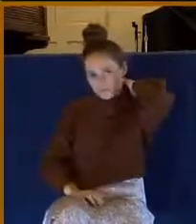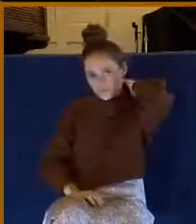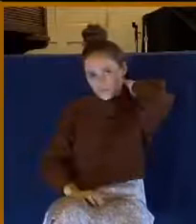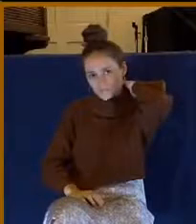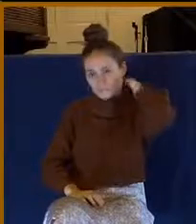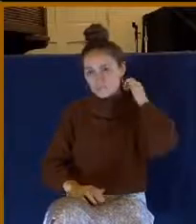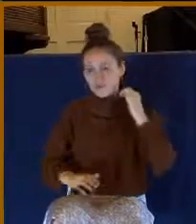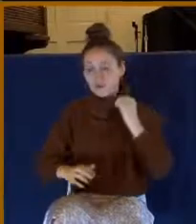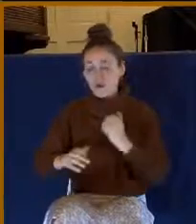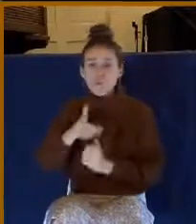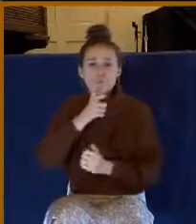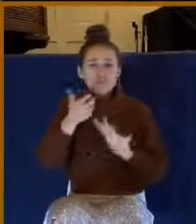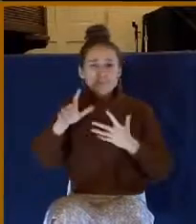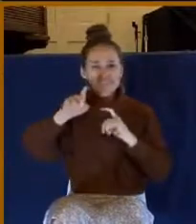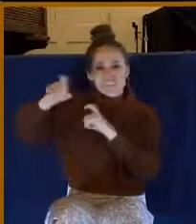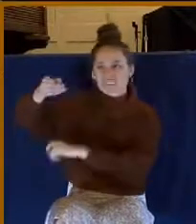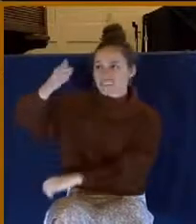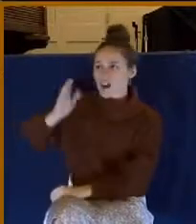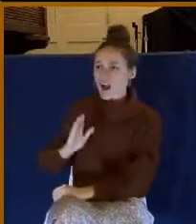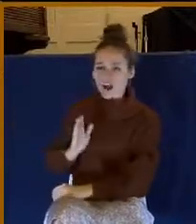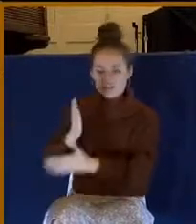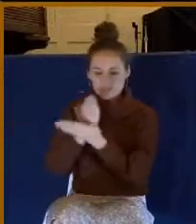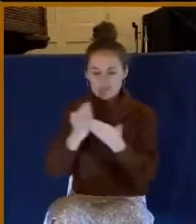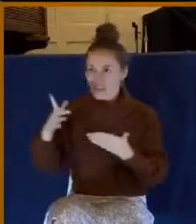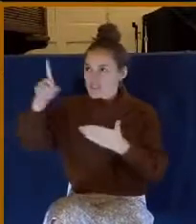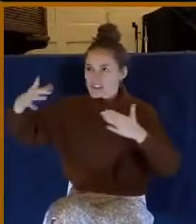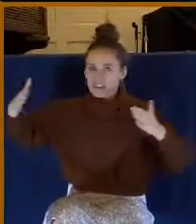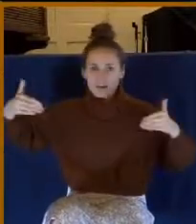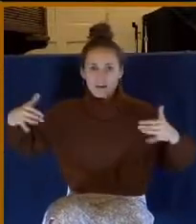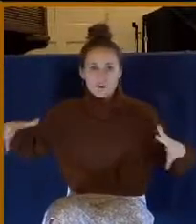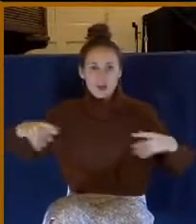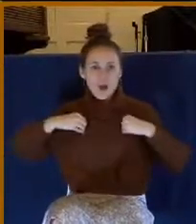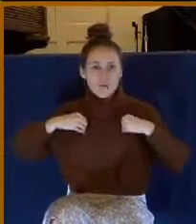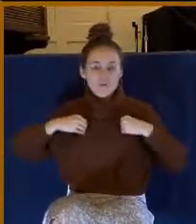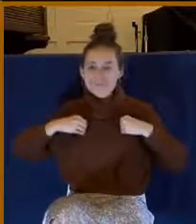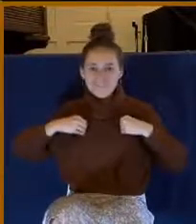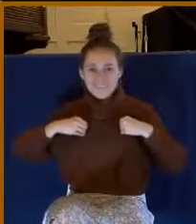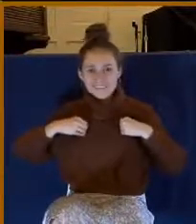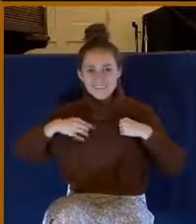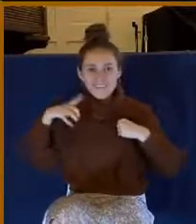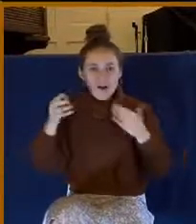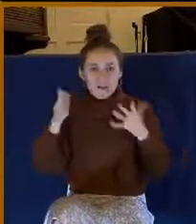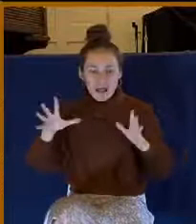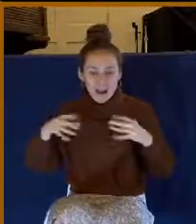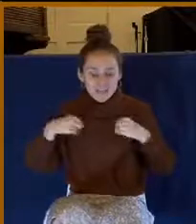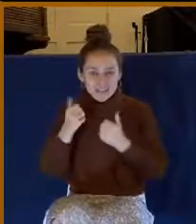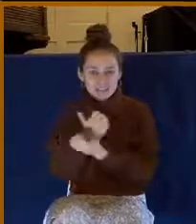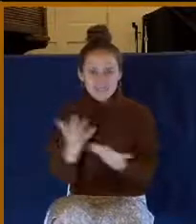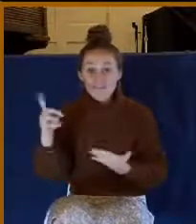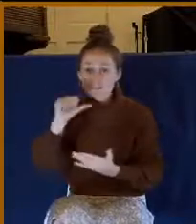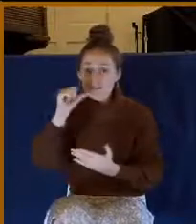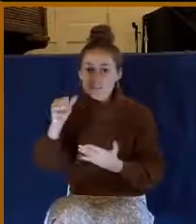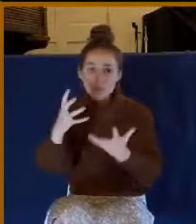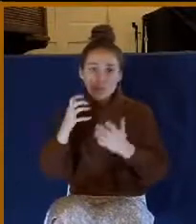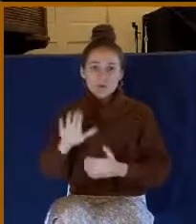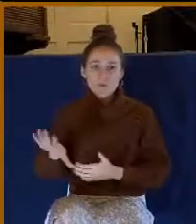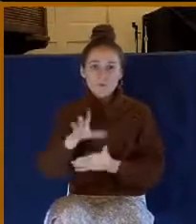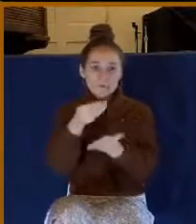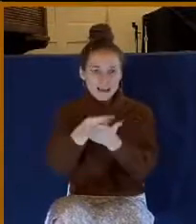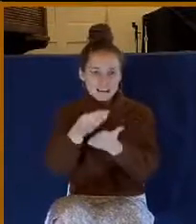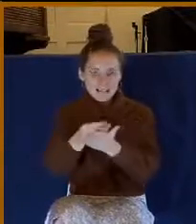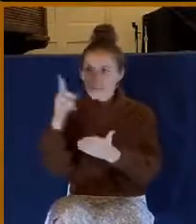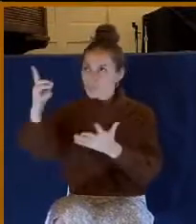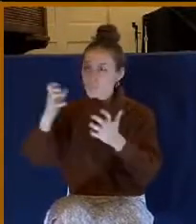already his first? It was already his to begin with. You see, God doesn't want your money. know what God wants? He wants your heart.